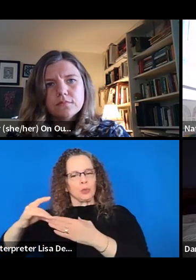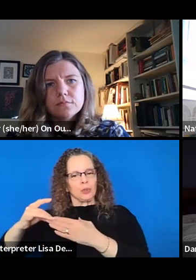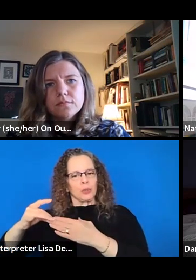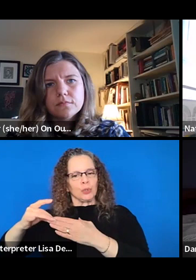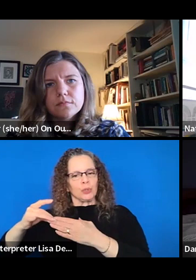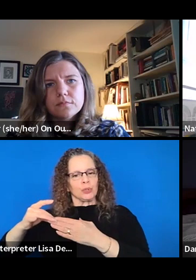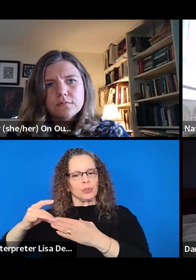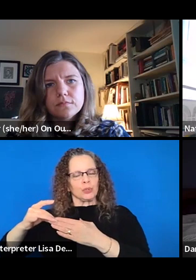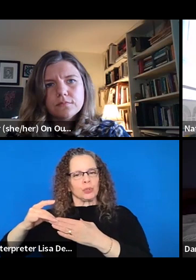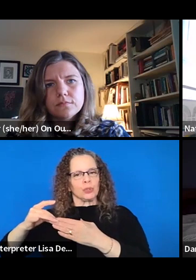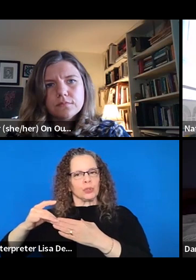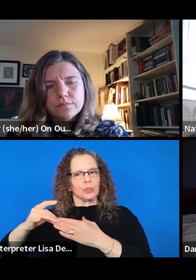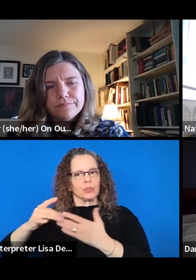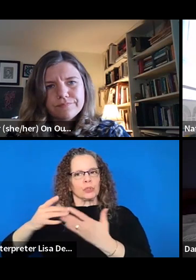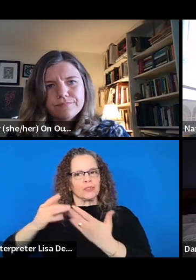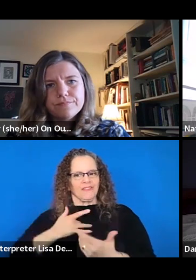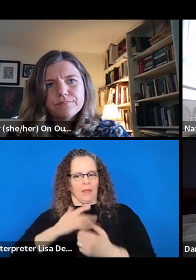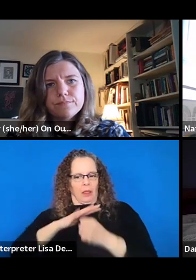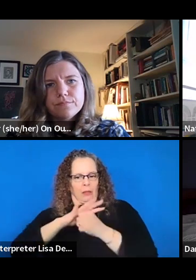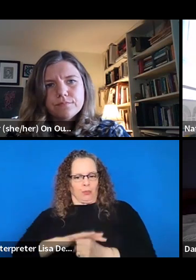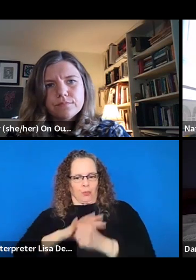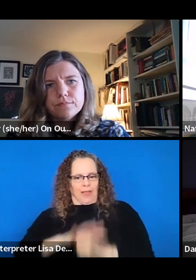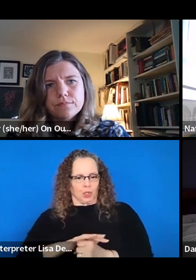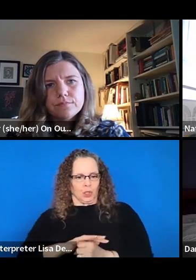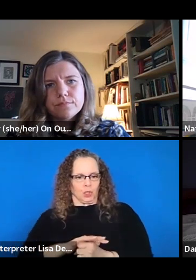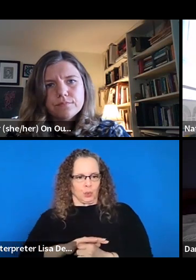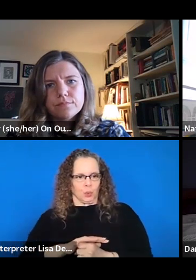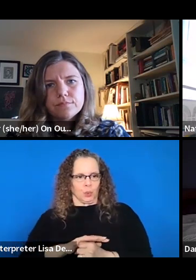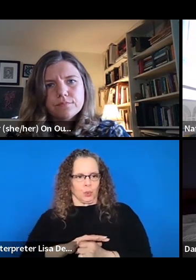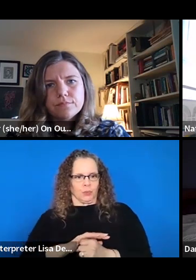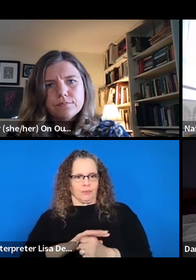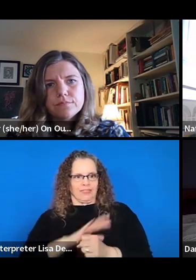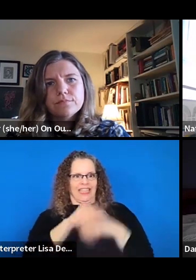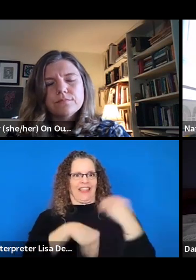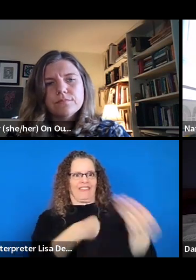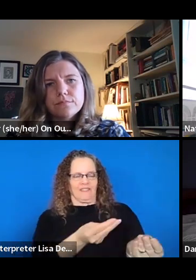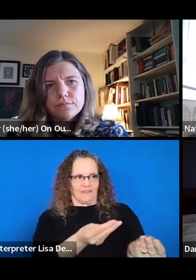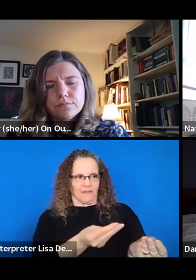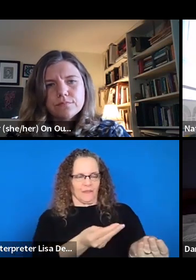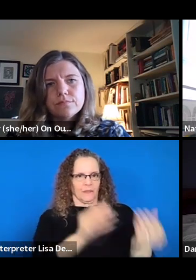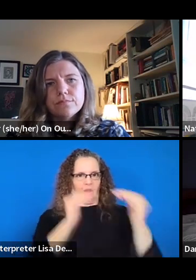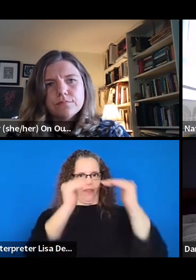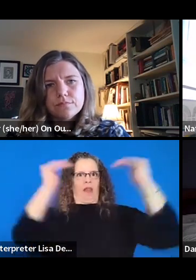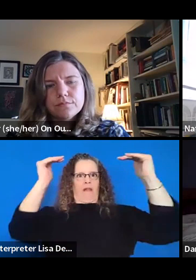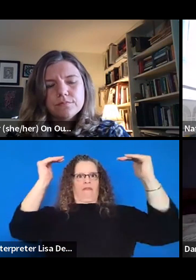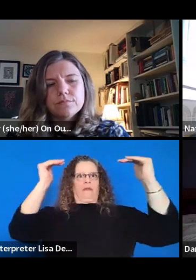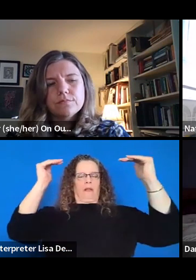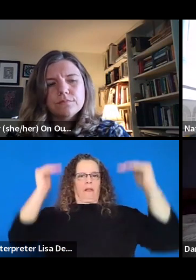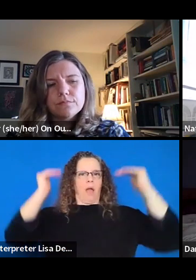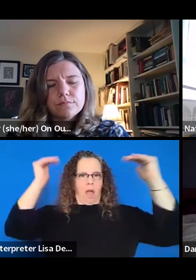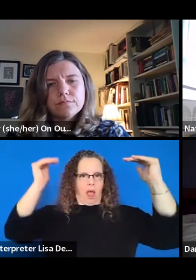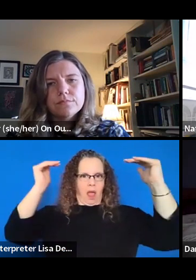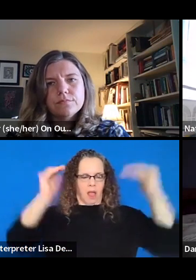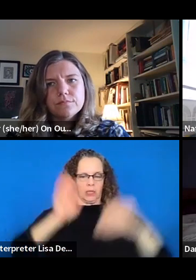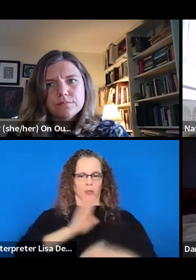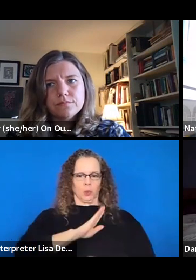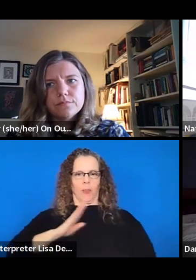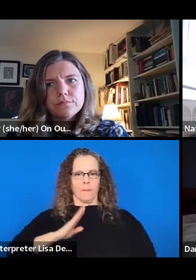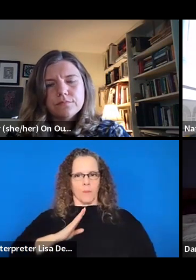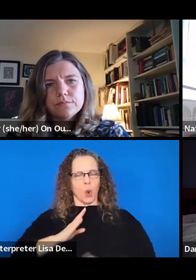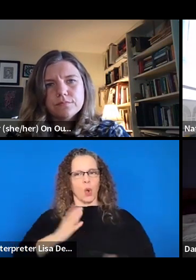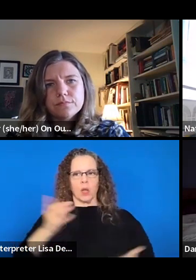pressure to deliver at that level, to say like, it, this board is holding me accountable to a balanced budget, to